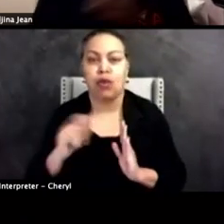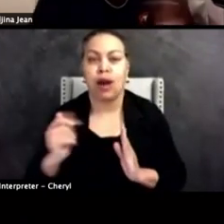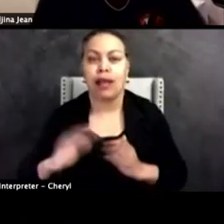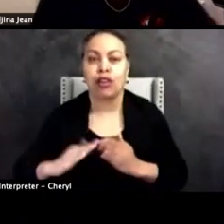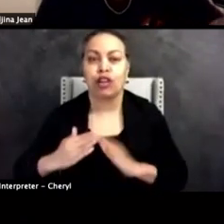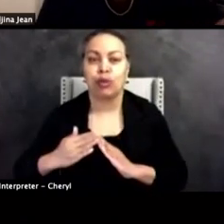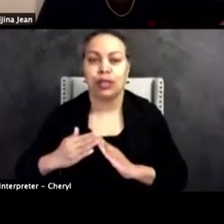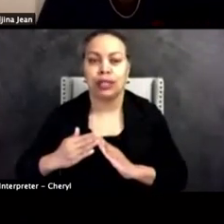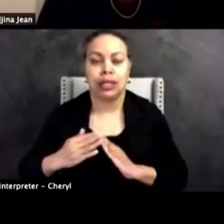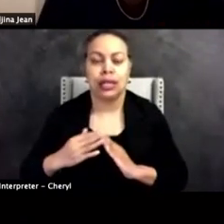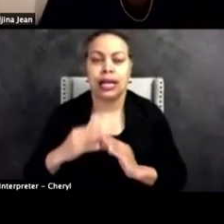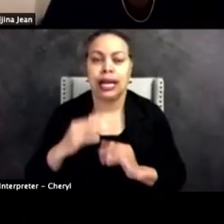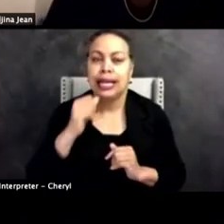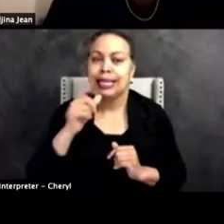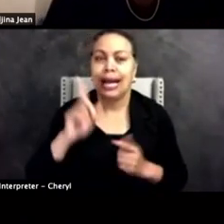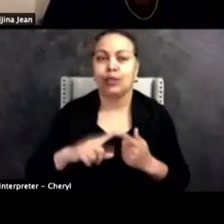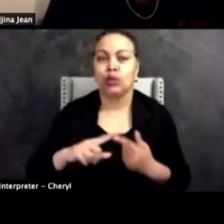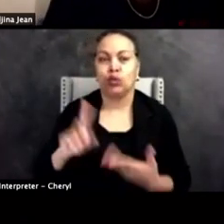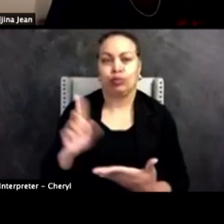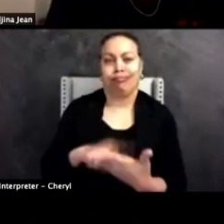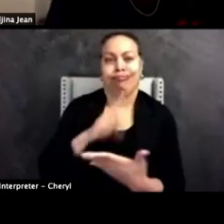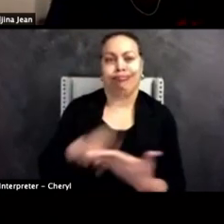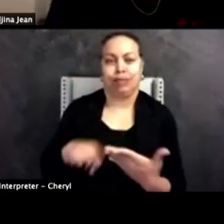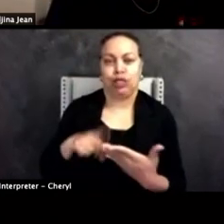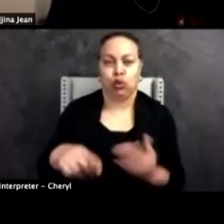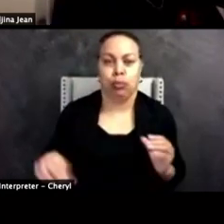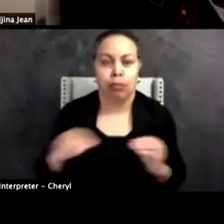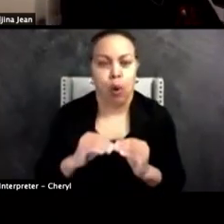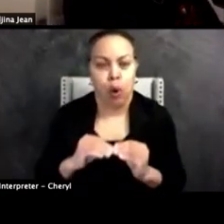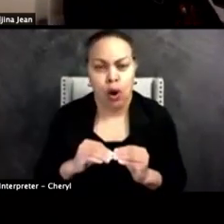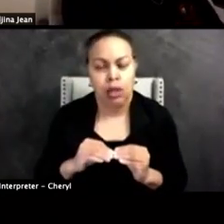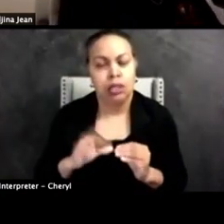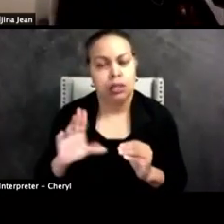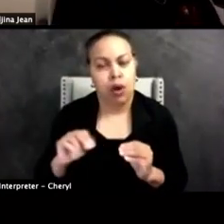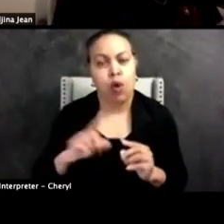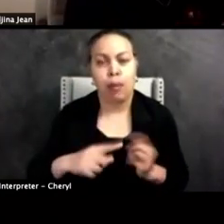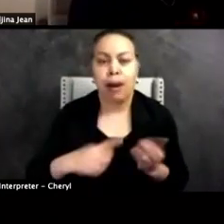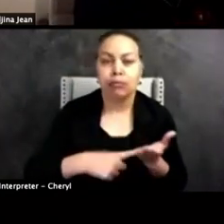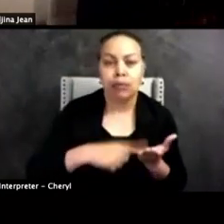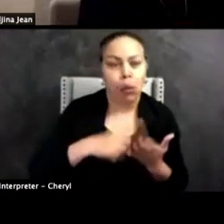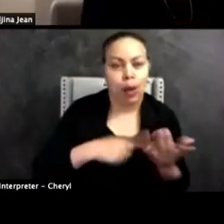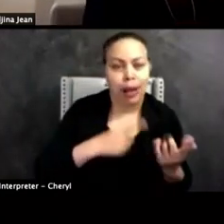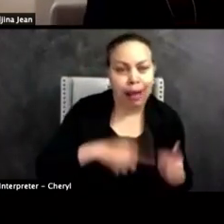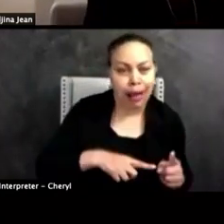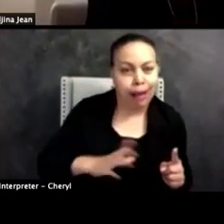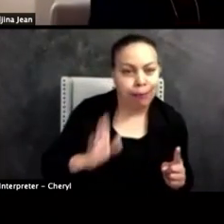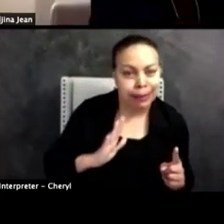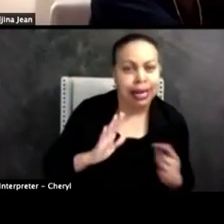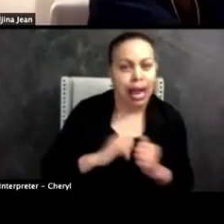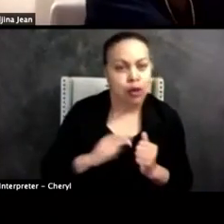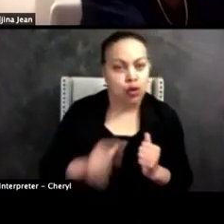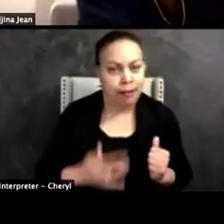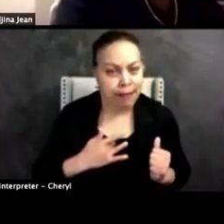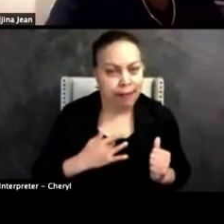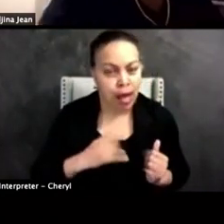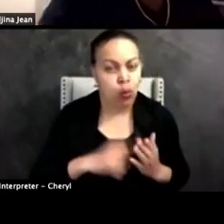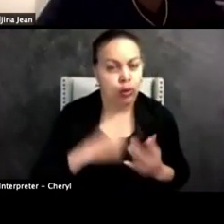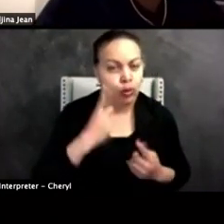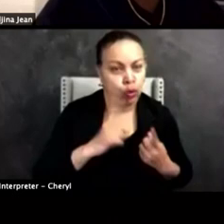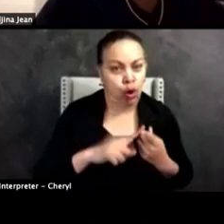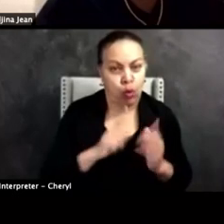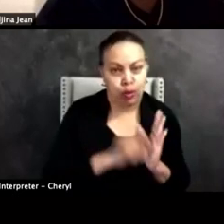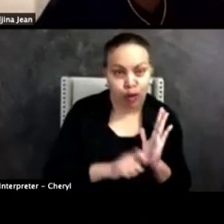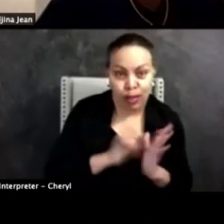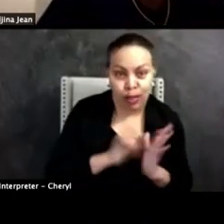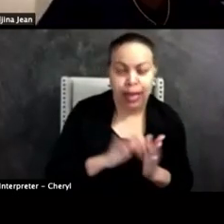flog you in the public, but to talk about what it was, how you felt and what you thought when you said it, how